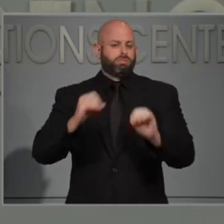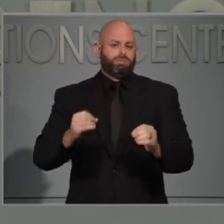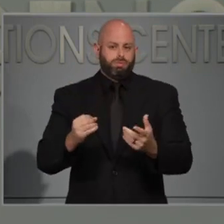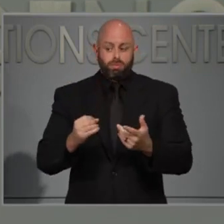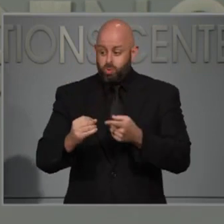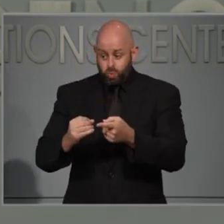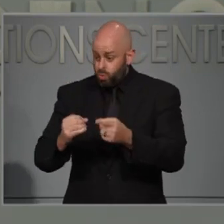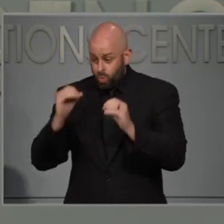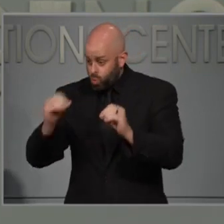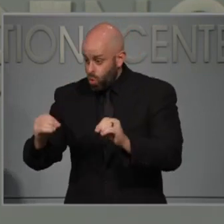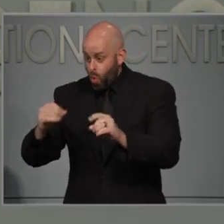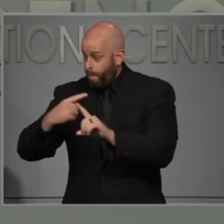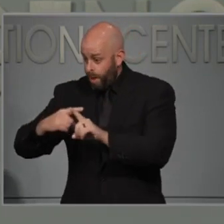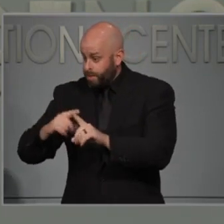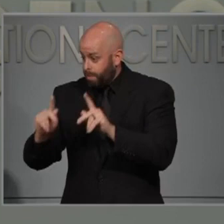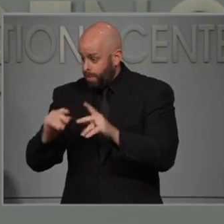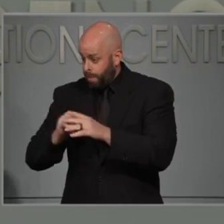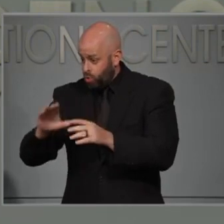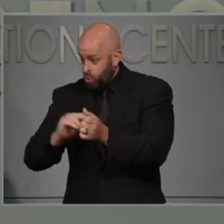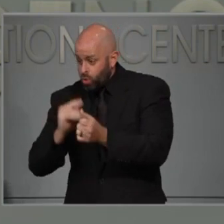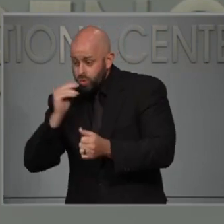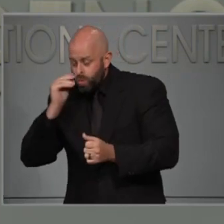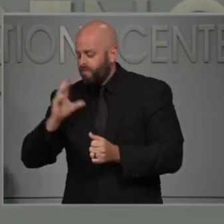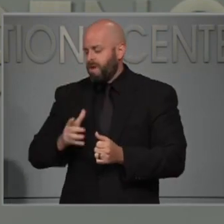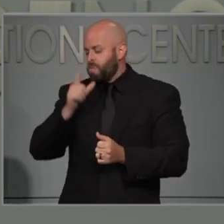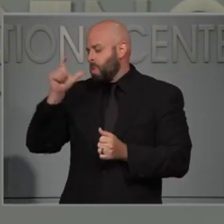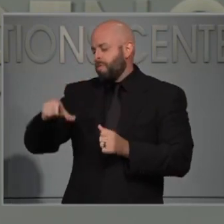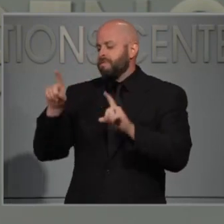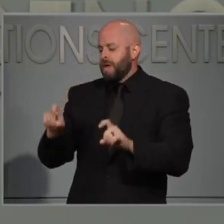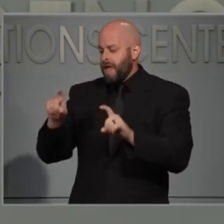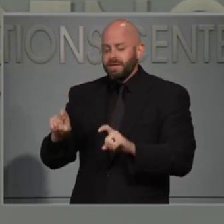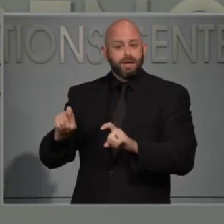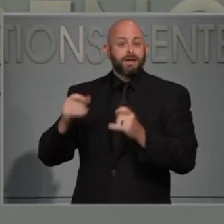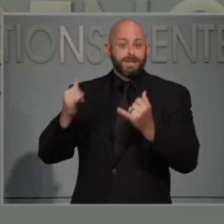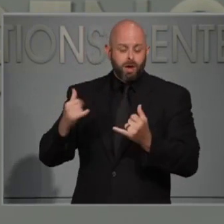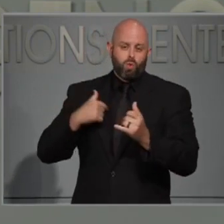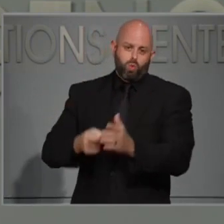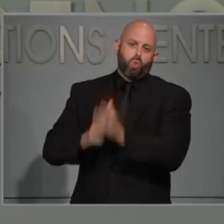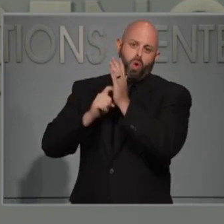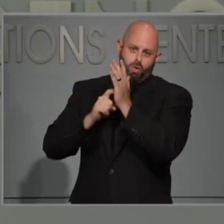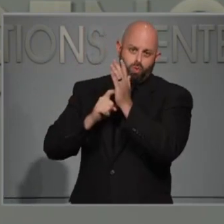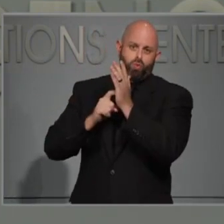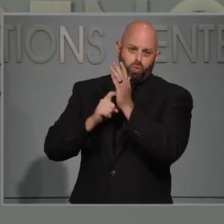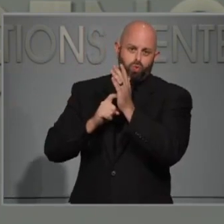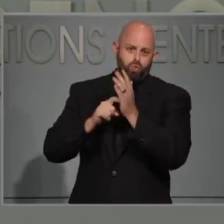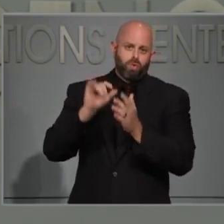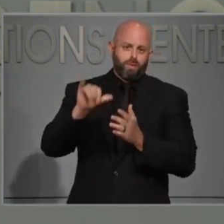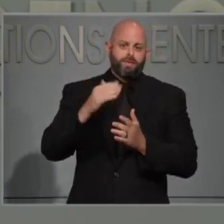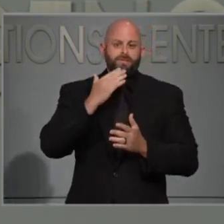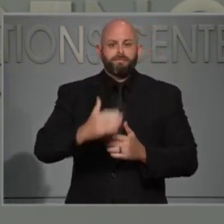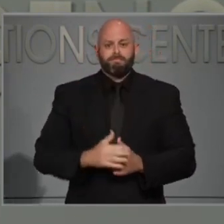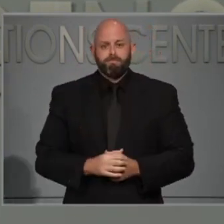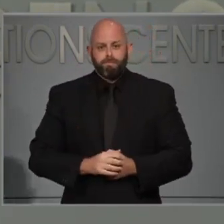we've done it for our state facilities, now doing that work in our skilled nursing facilities. Thank you.